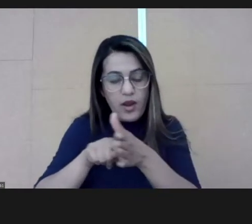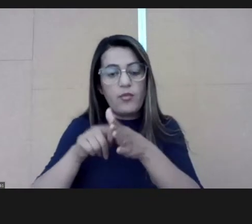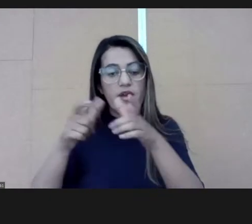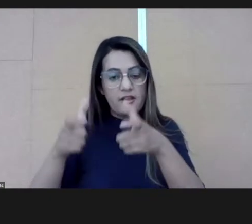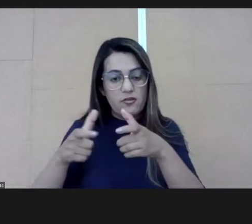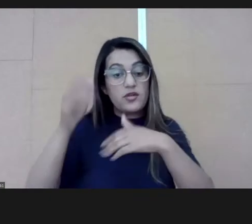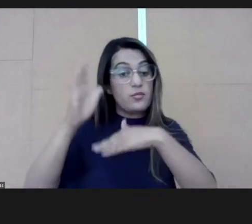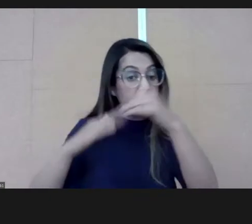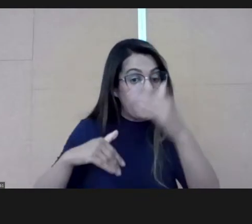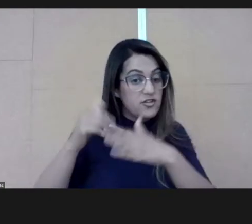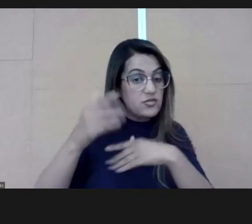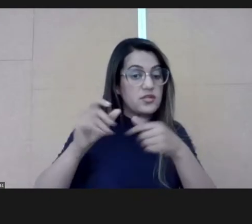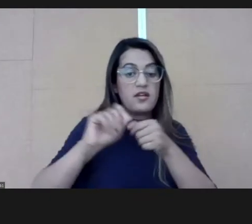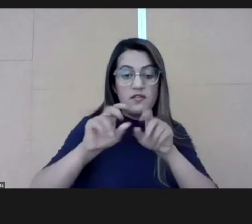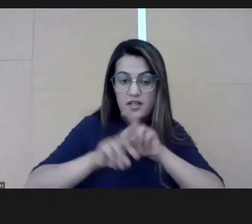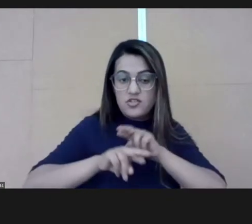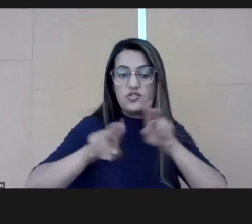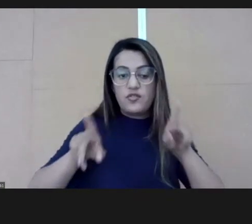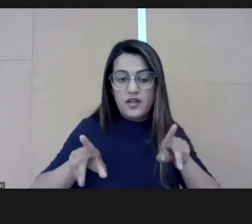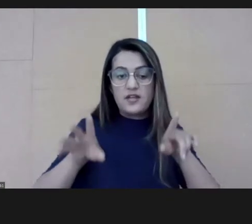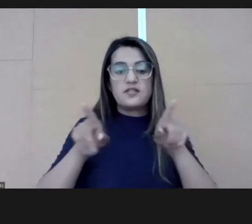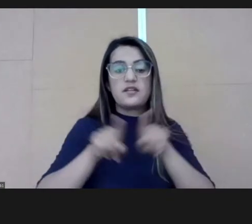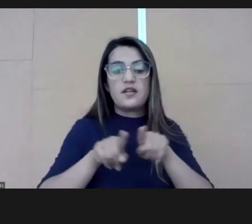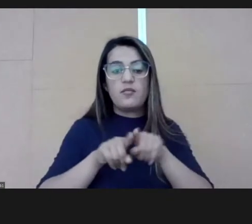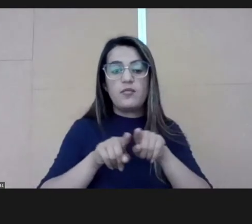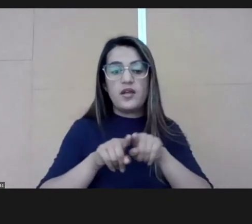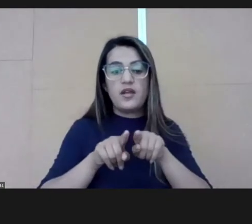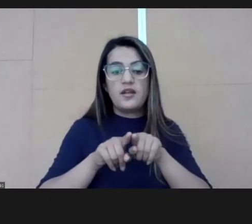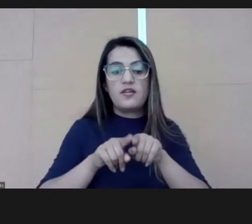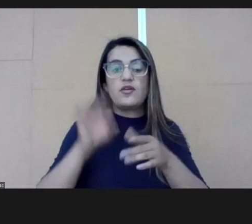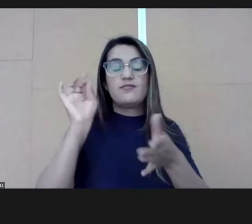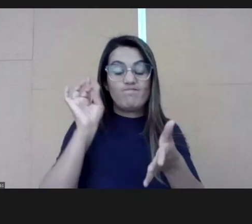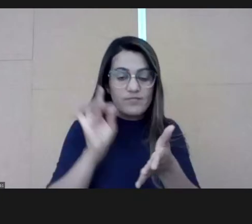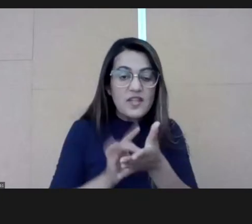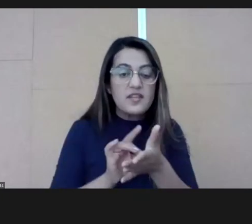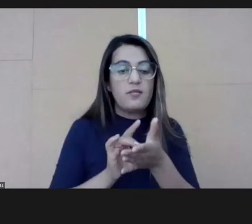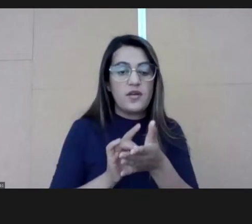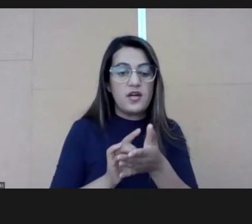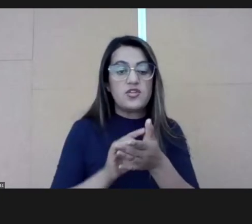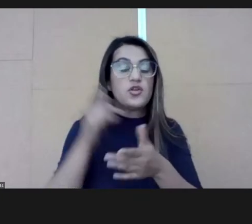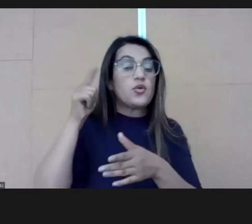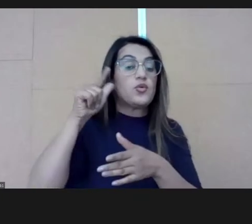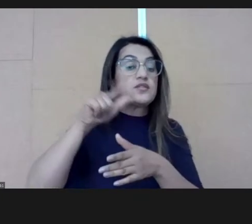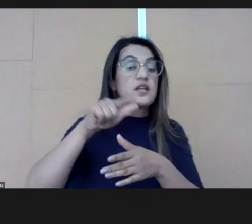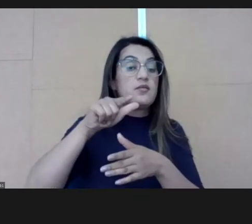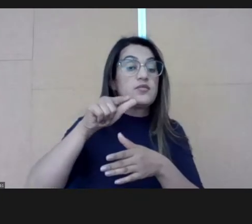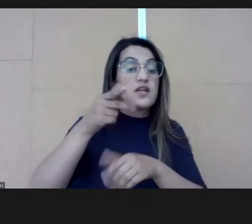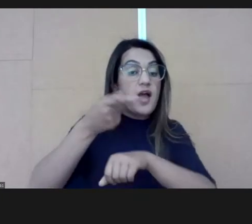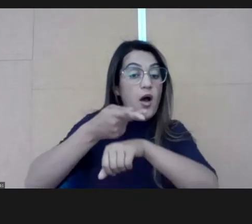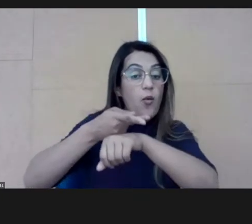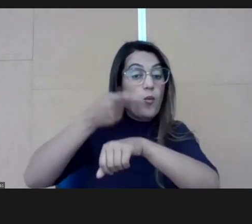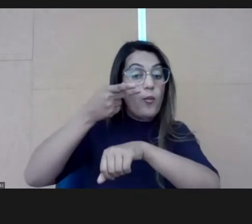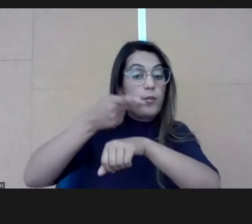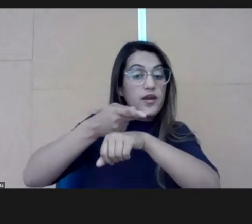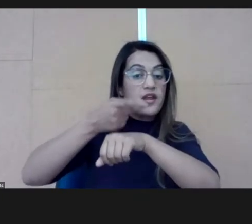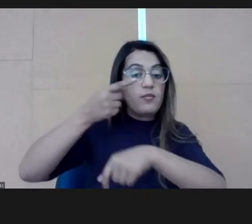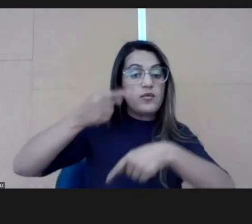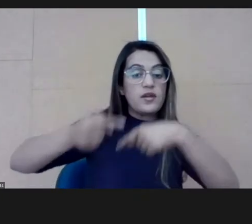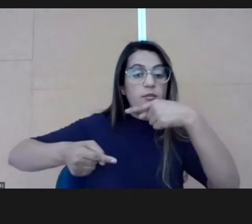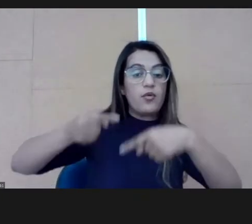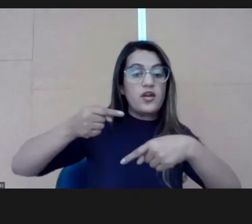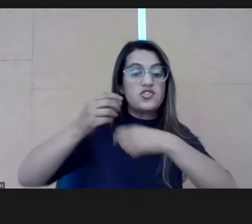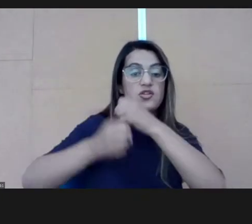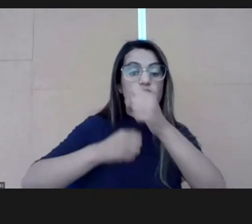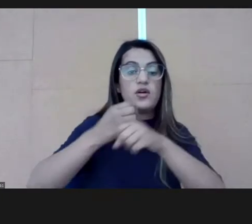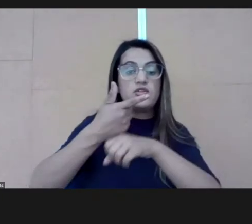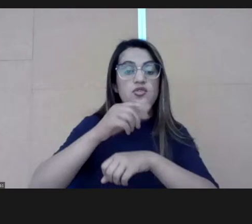practical labs. This made all the difference. And I think this was a determining factor so we could